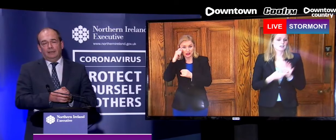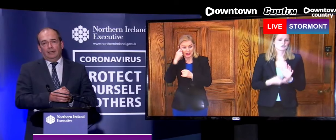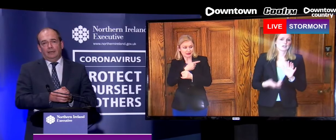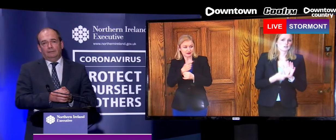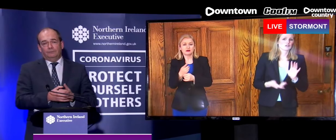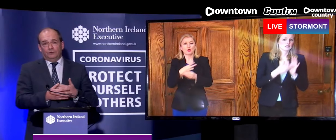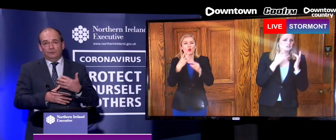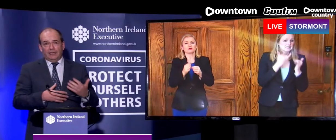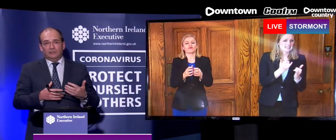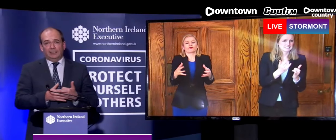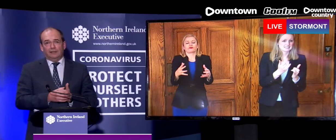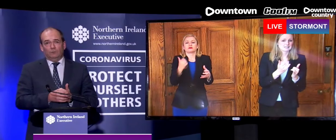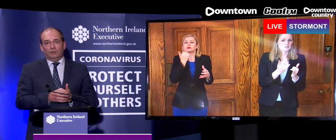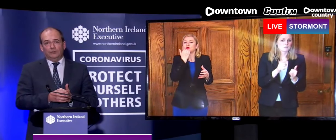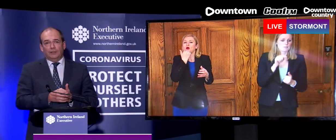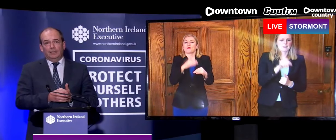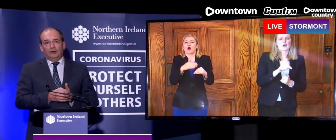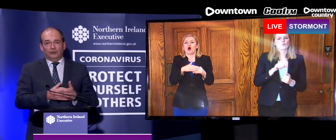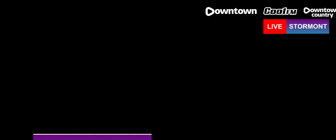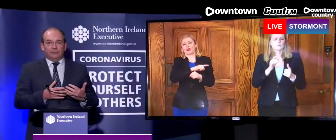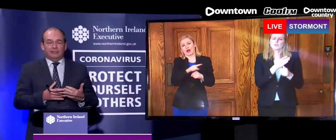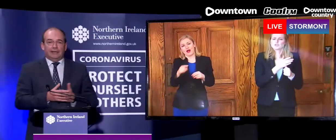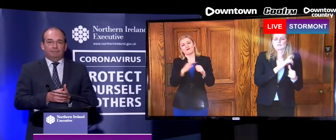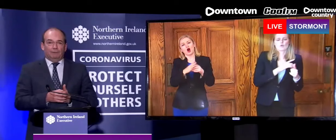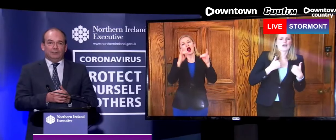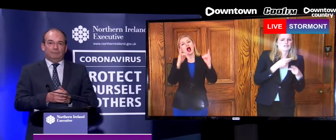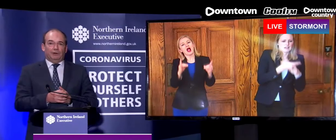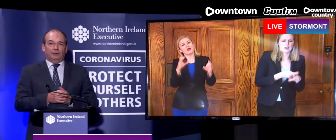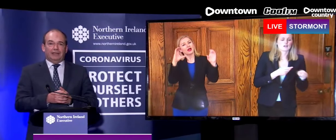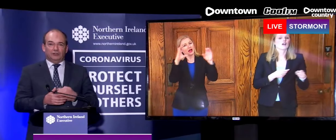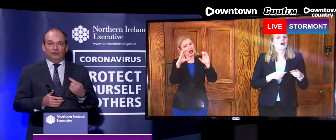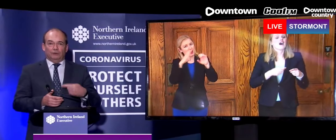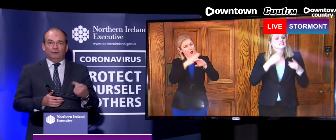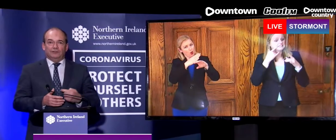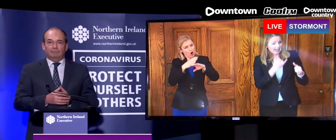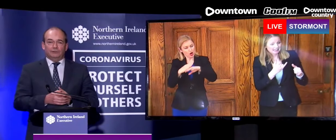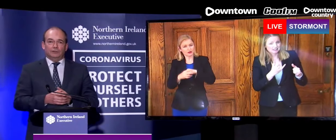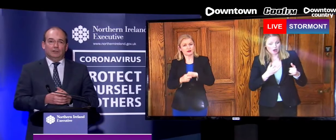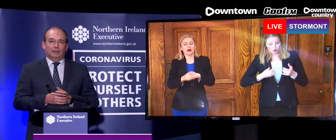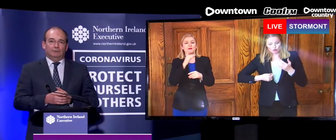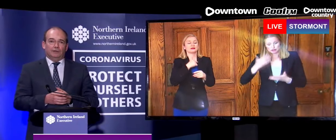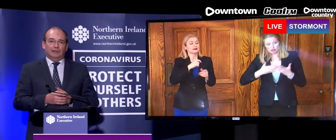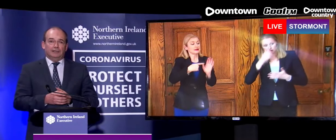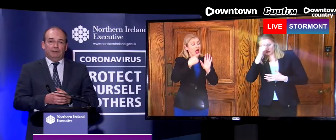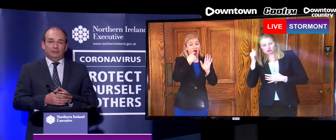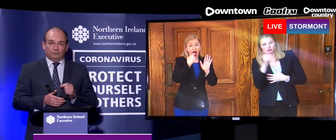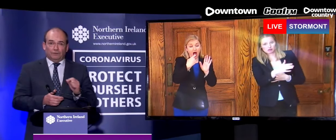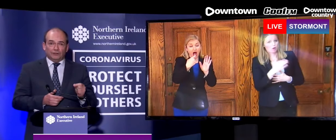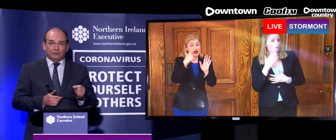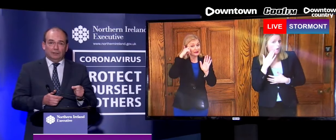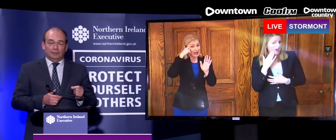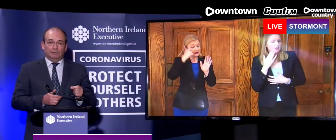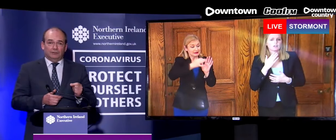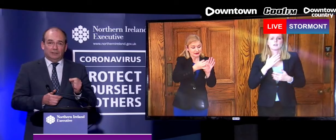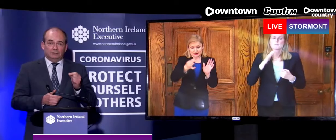to test healthcare workers. Obviously, the priority has to turn around the samples for clinical patients